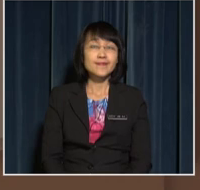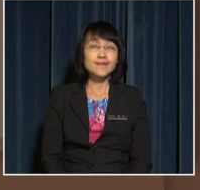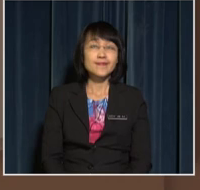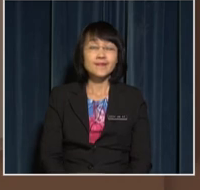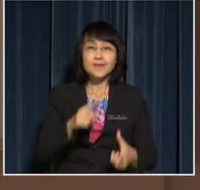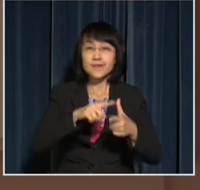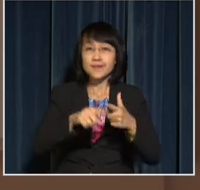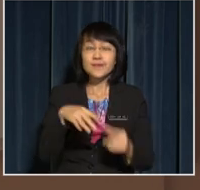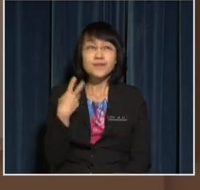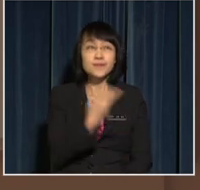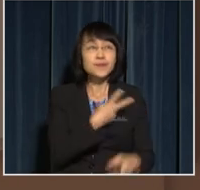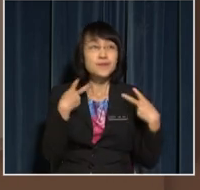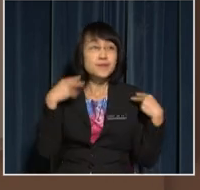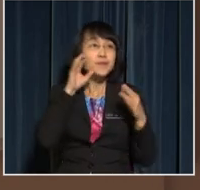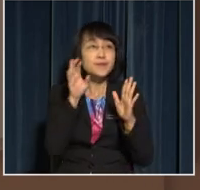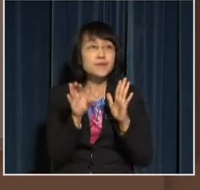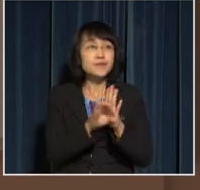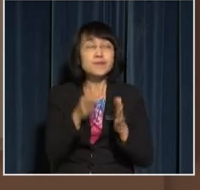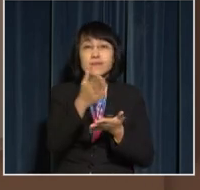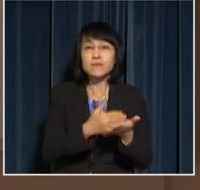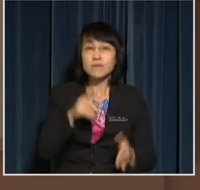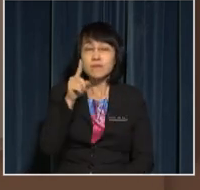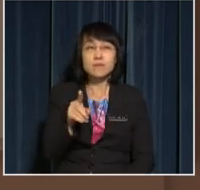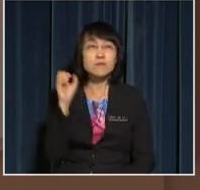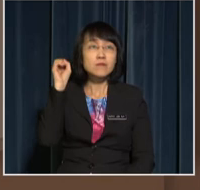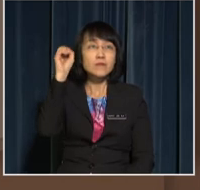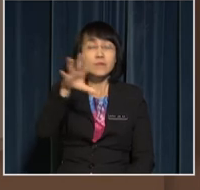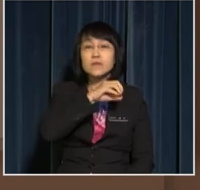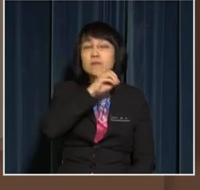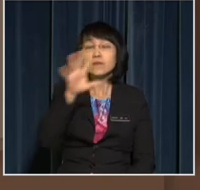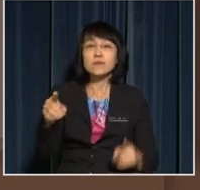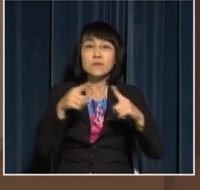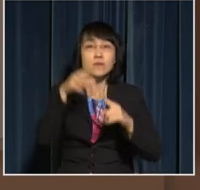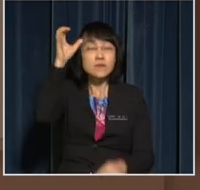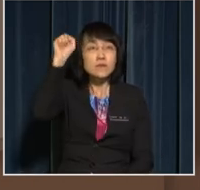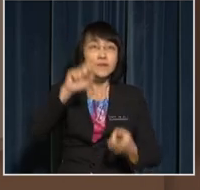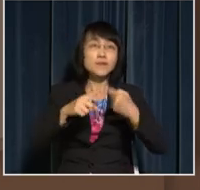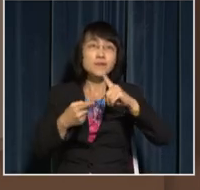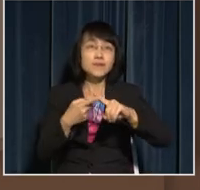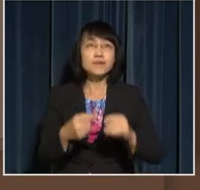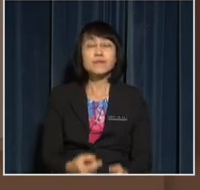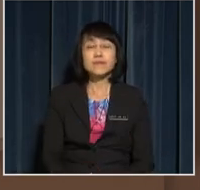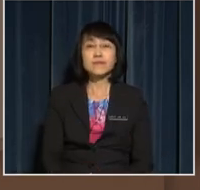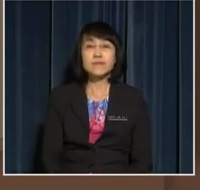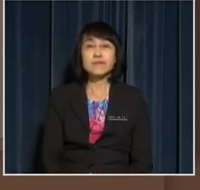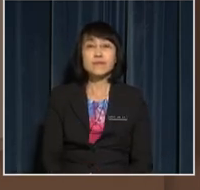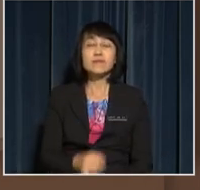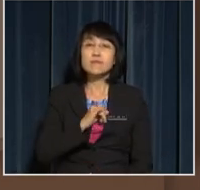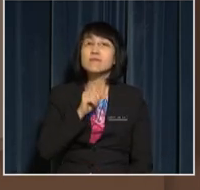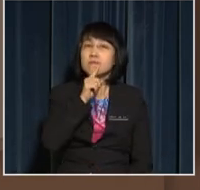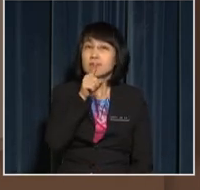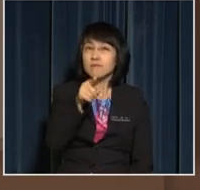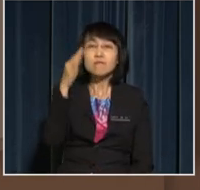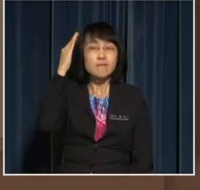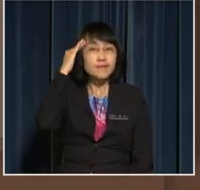Then, we have a picture of someone throwing rubbish to his friend I'm